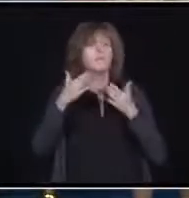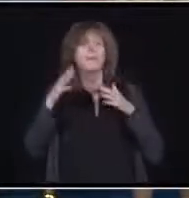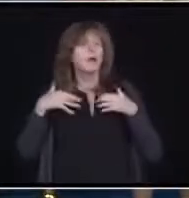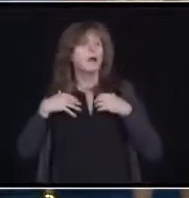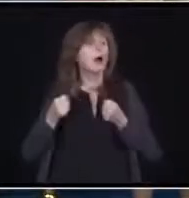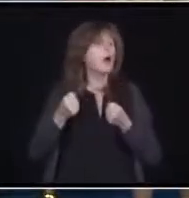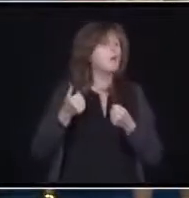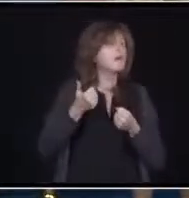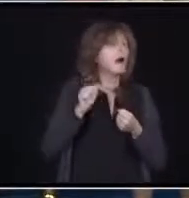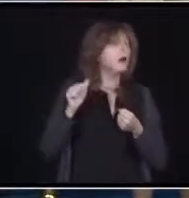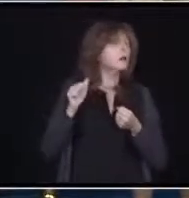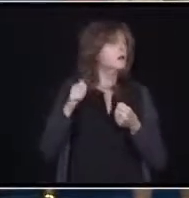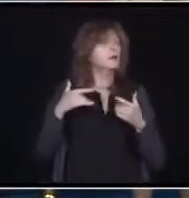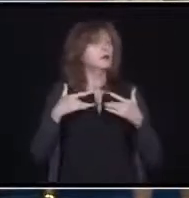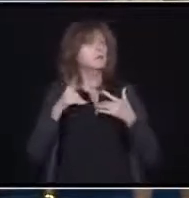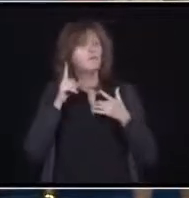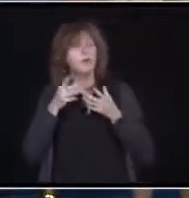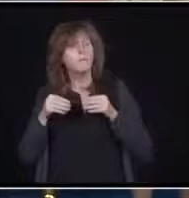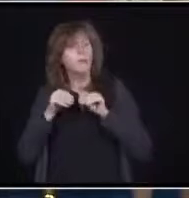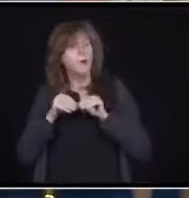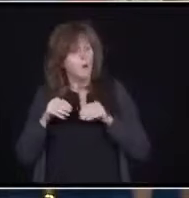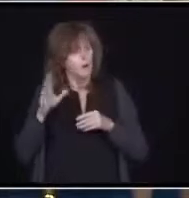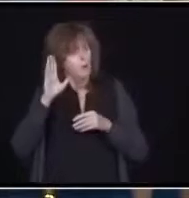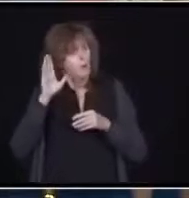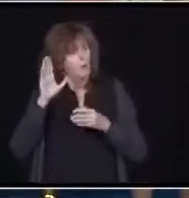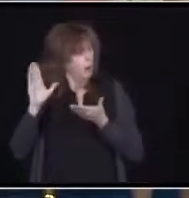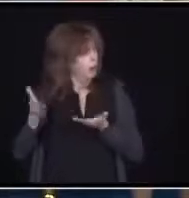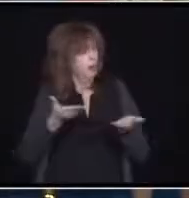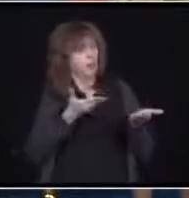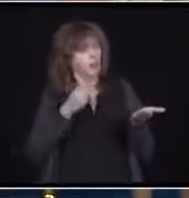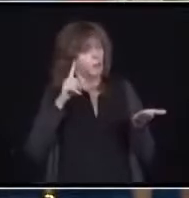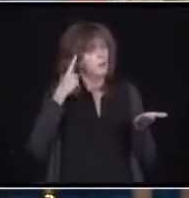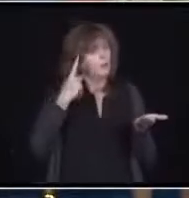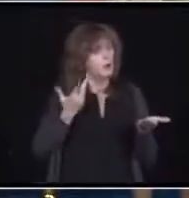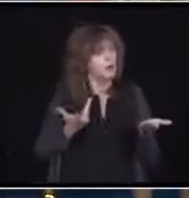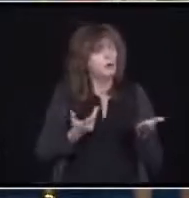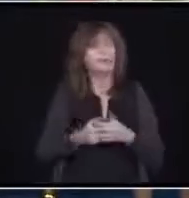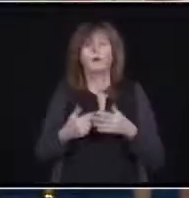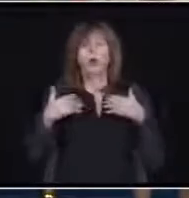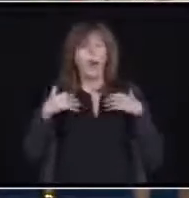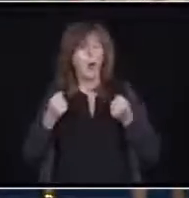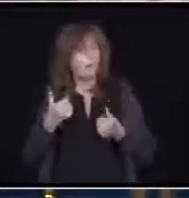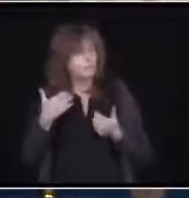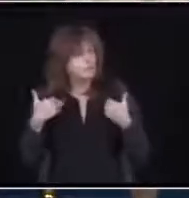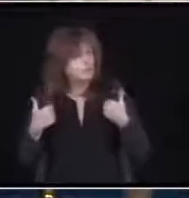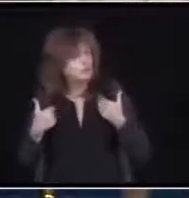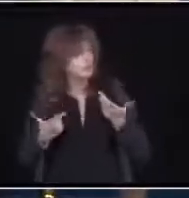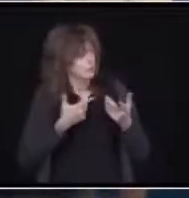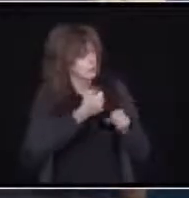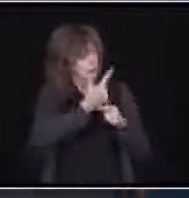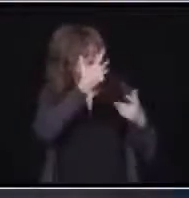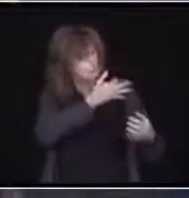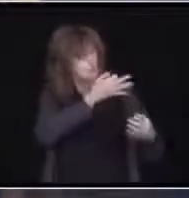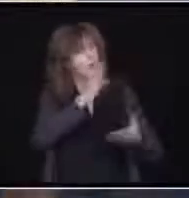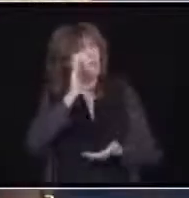something further, we would bring that back to the Minister, as well as to the Premier and Cabinet for further decision making. Follow-up?